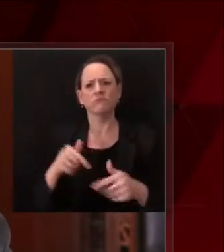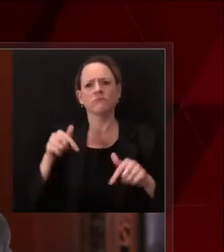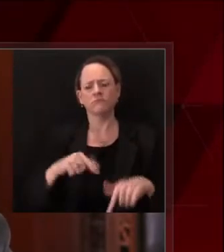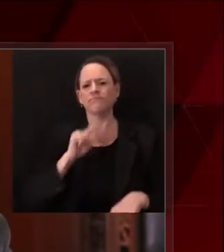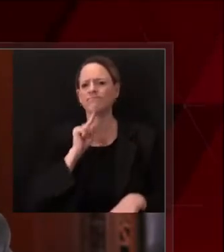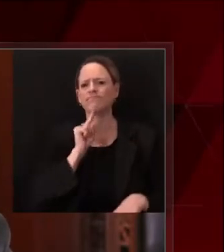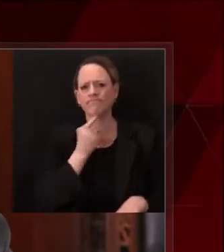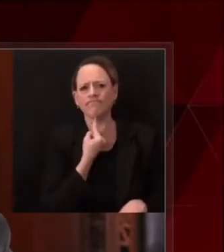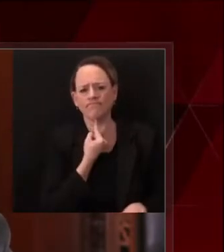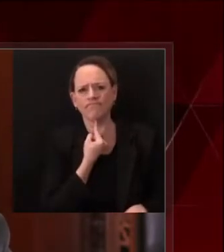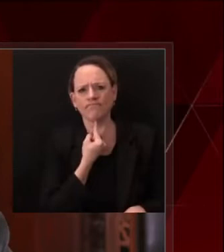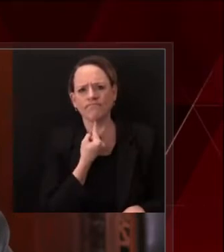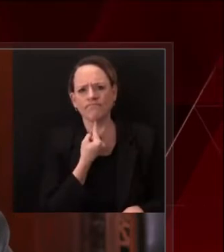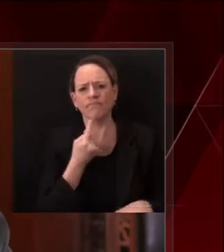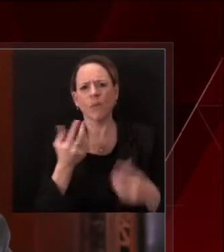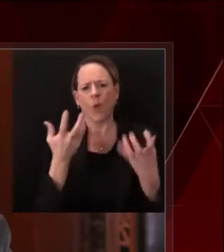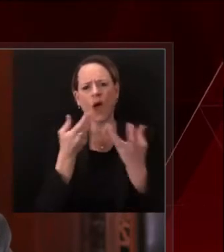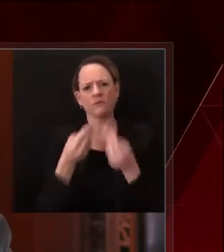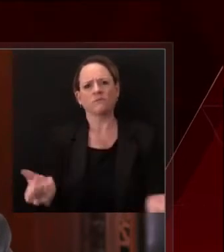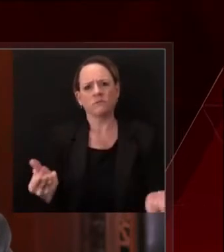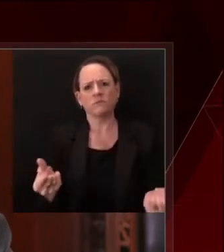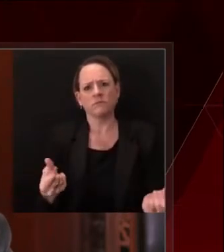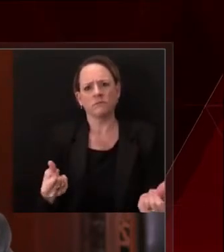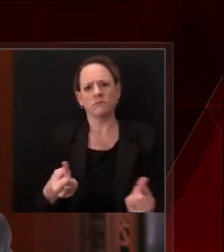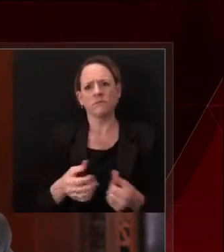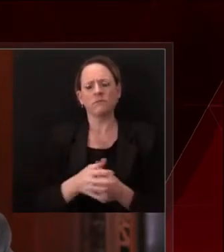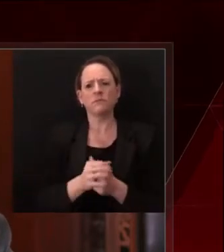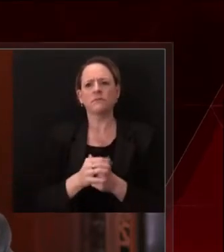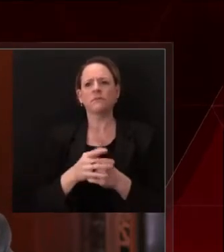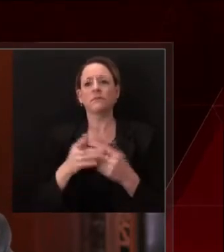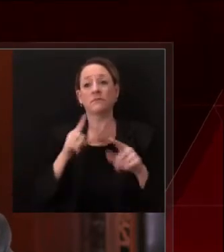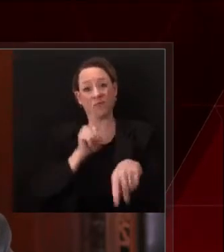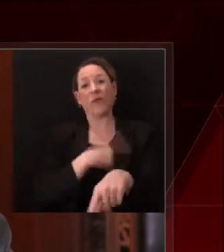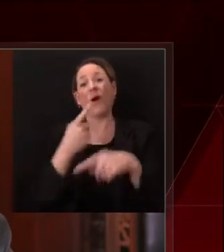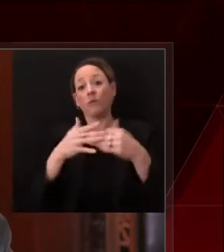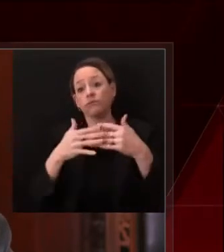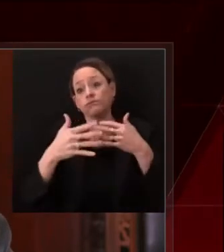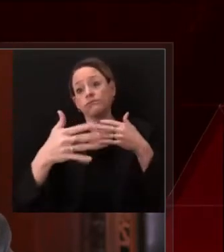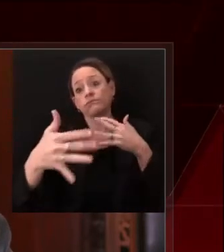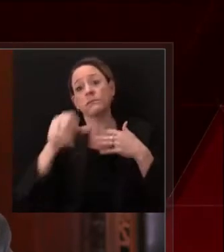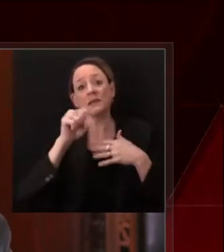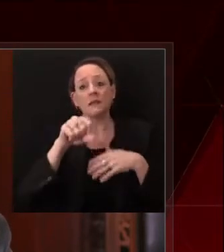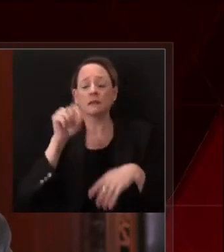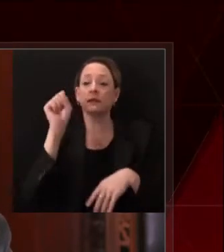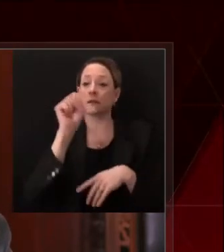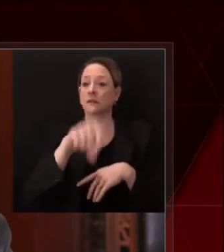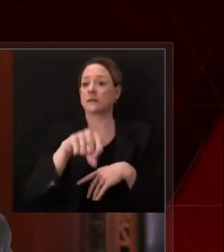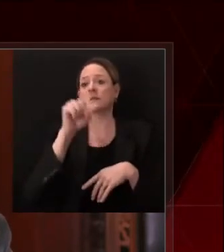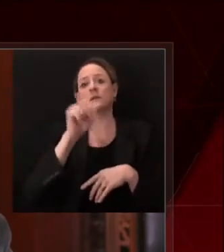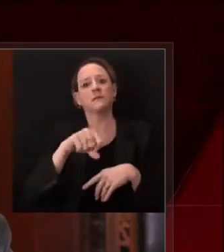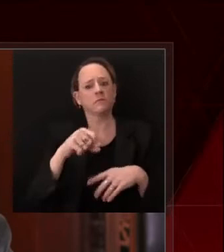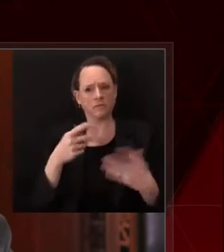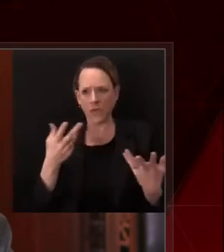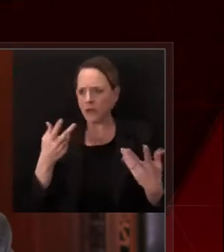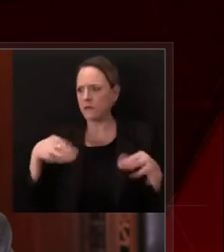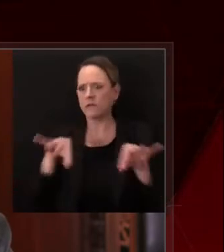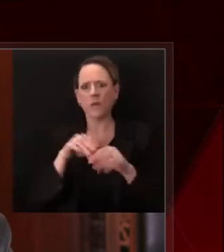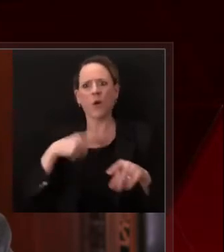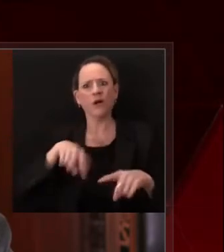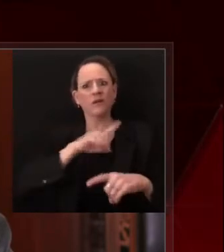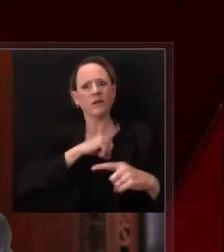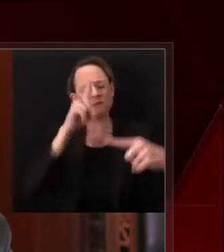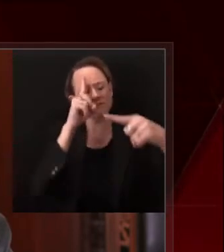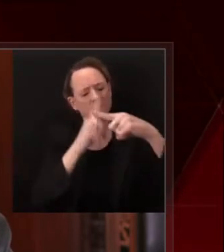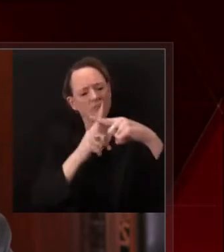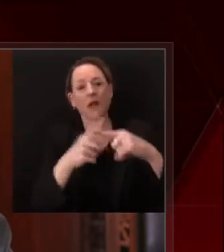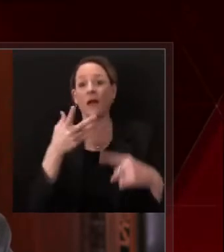but we know there's light at the end of the tunnel we've heard promising reports of vaccines on the horizon in the new year but